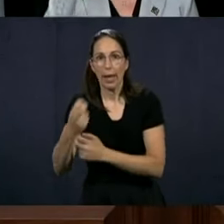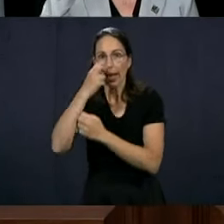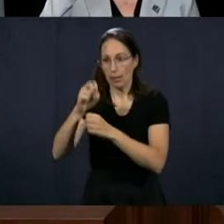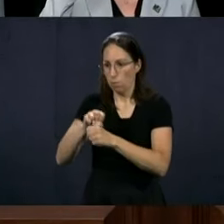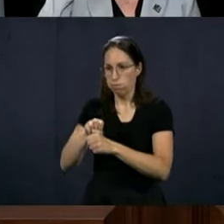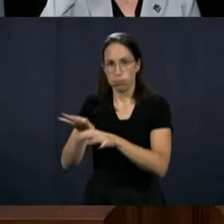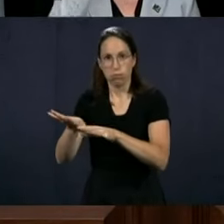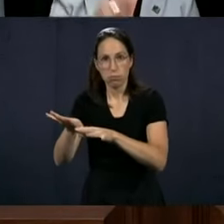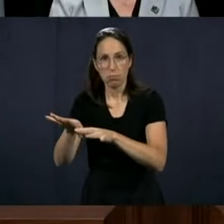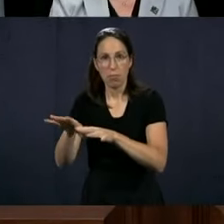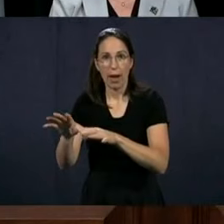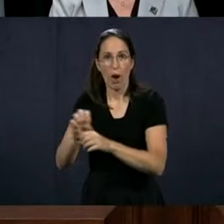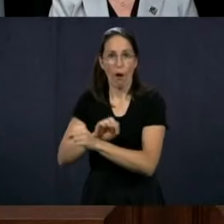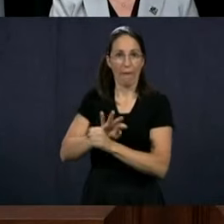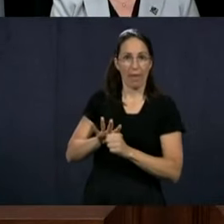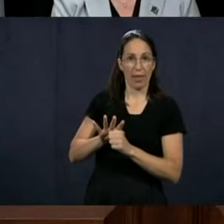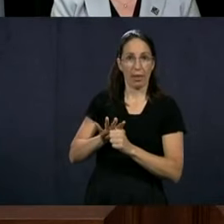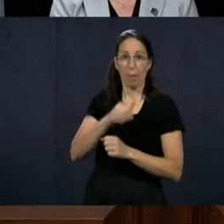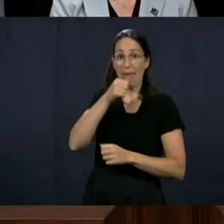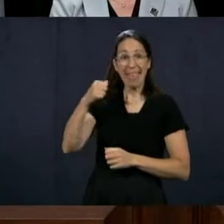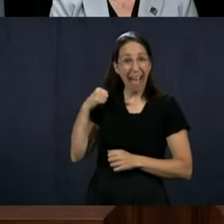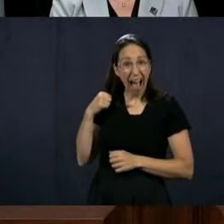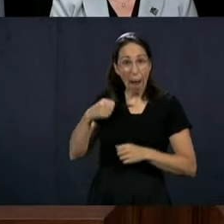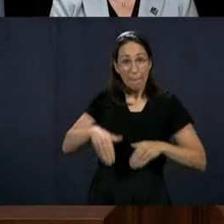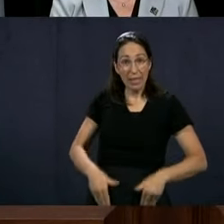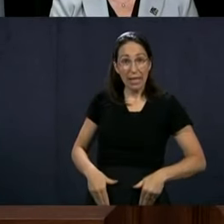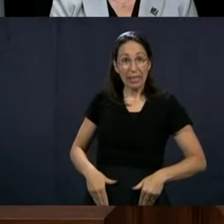schools. The Minister of Education yesterday said that there were none.